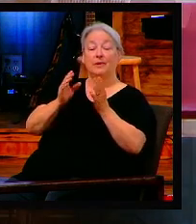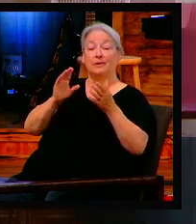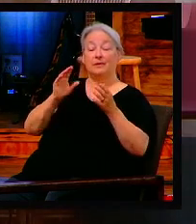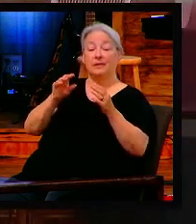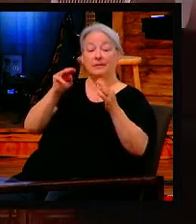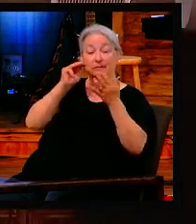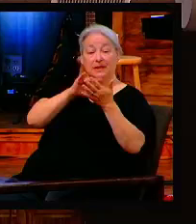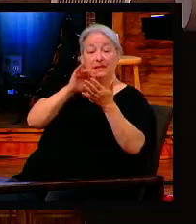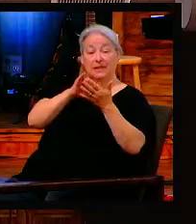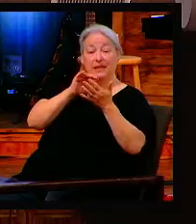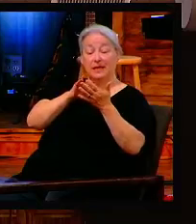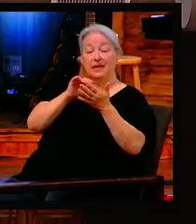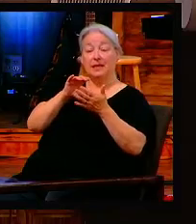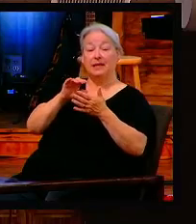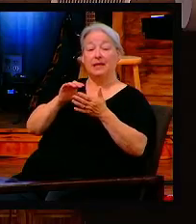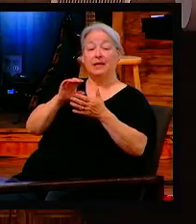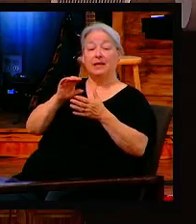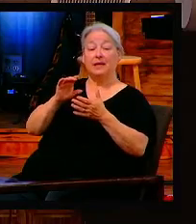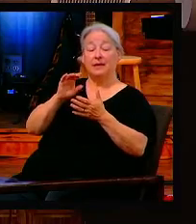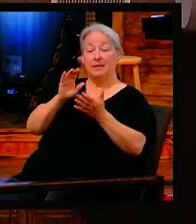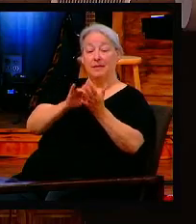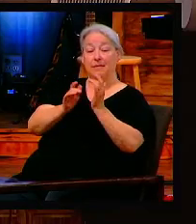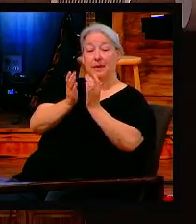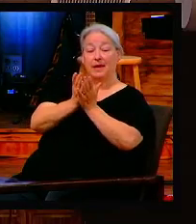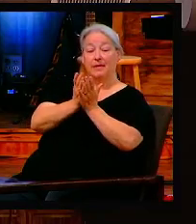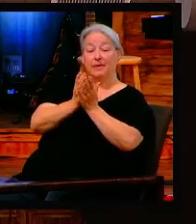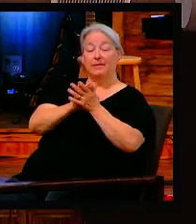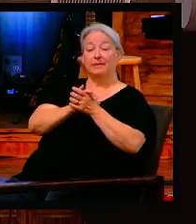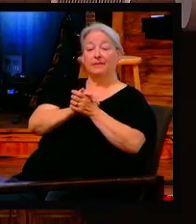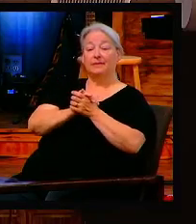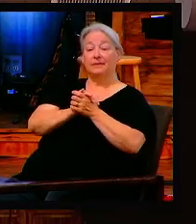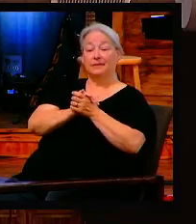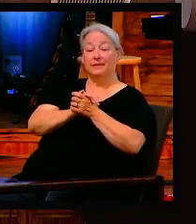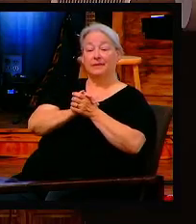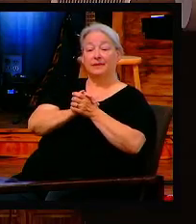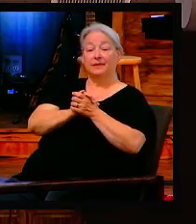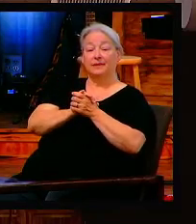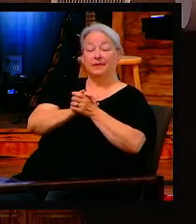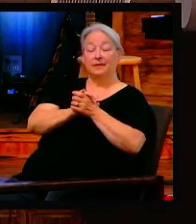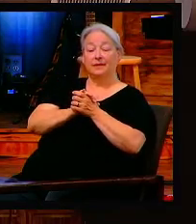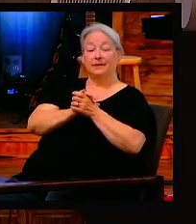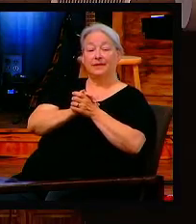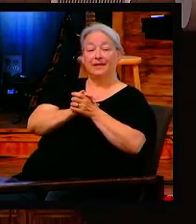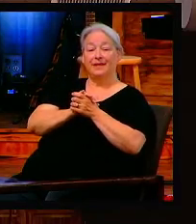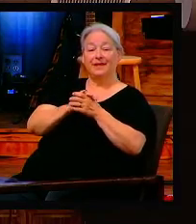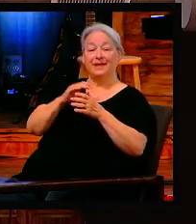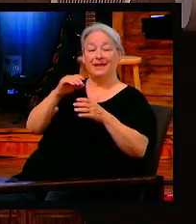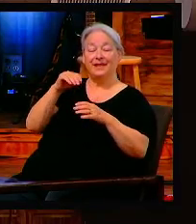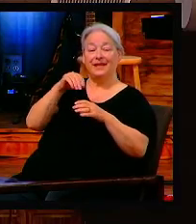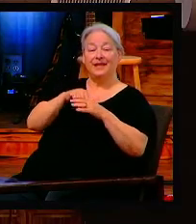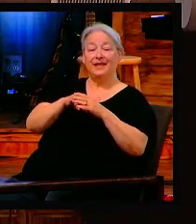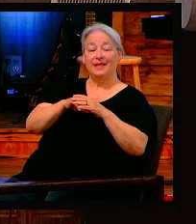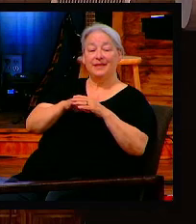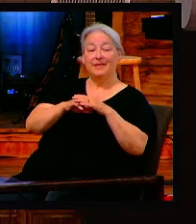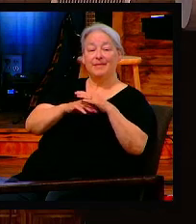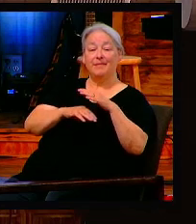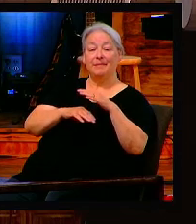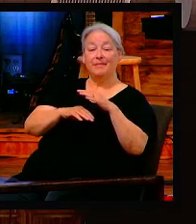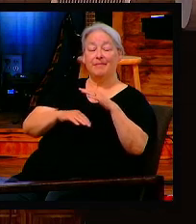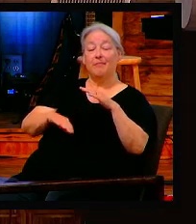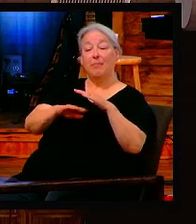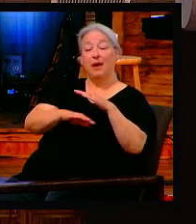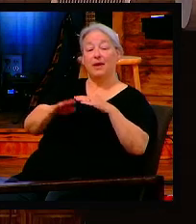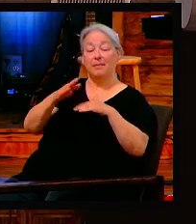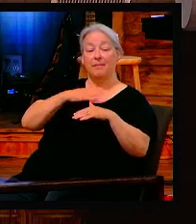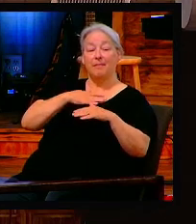of give you cheater notes at the bottom. Amen. Don't be afraid of those. And down at the bottom of my Bible, it